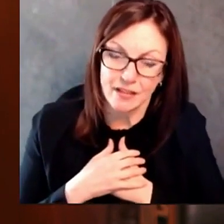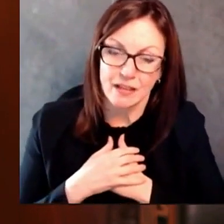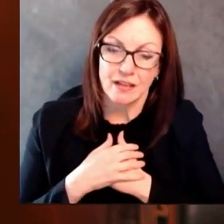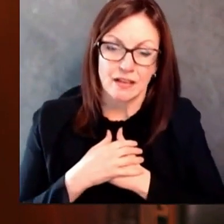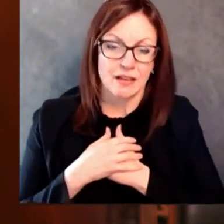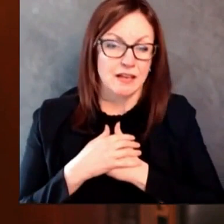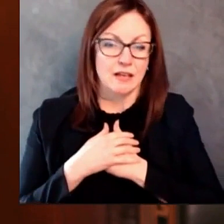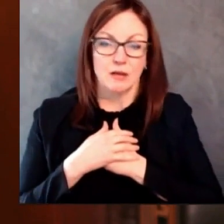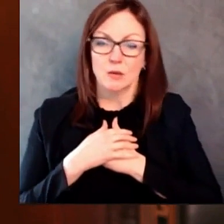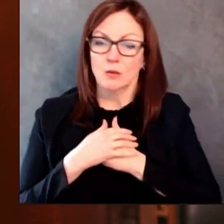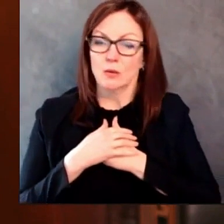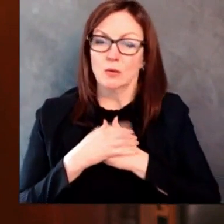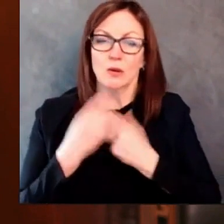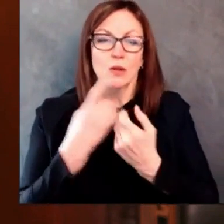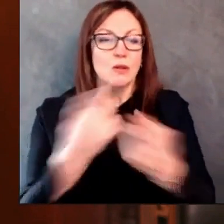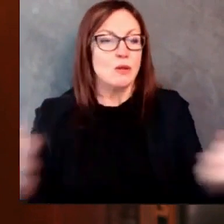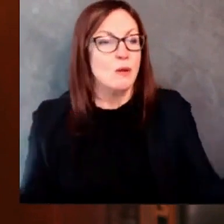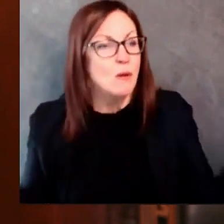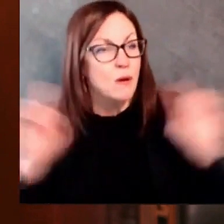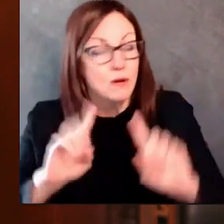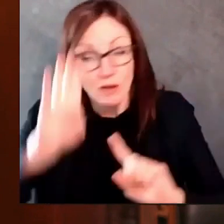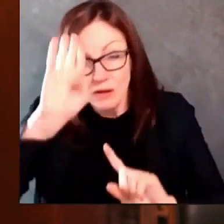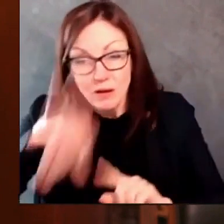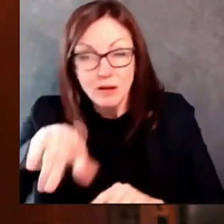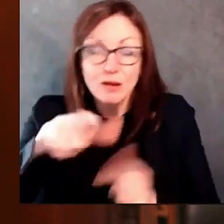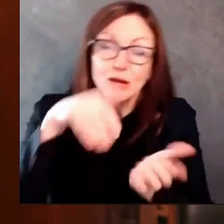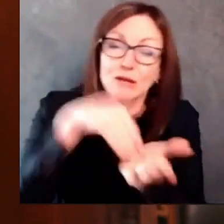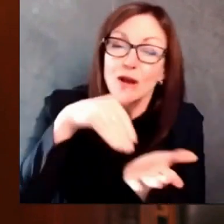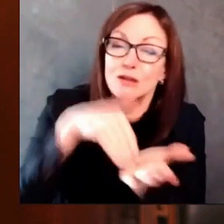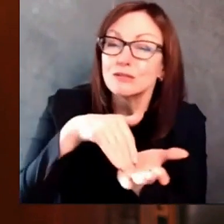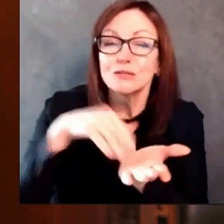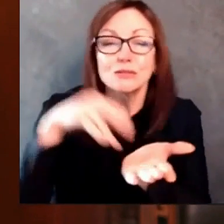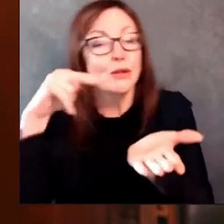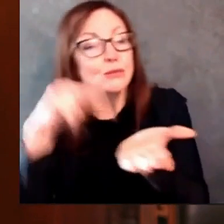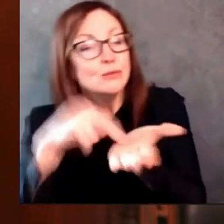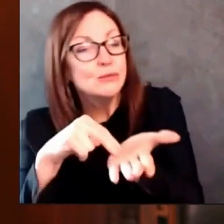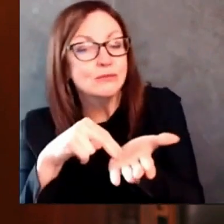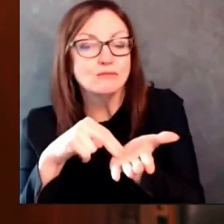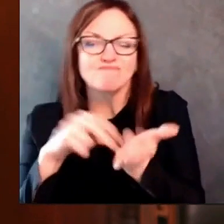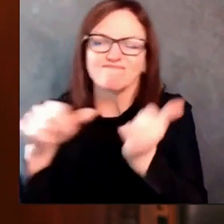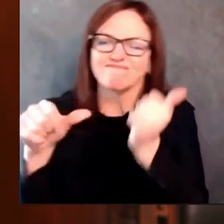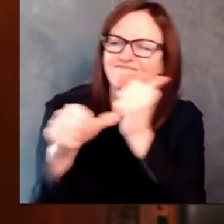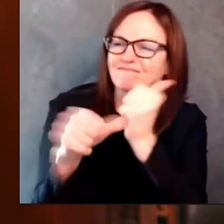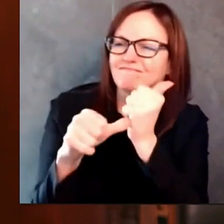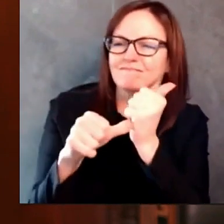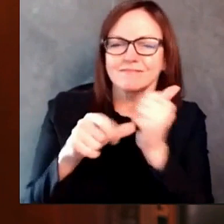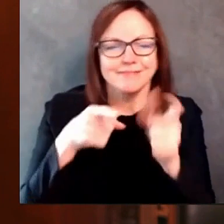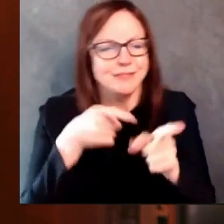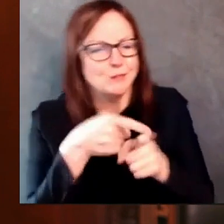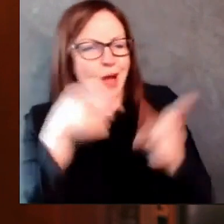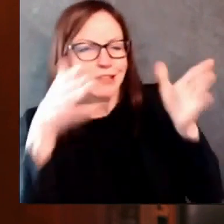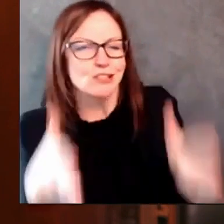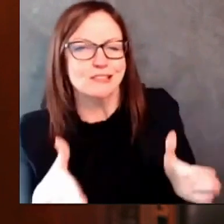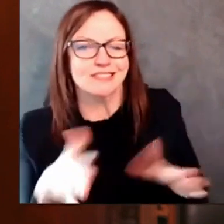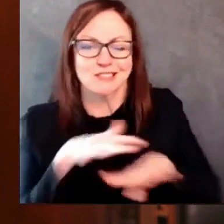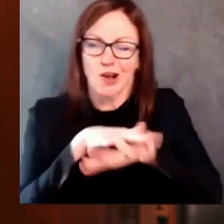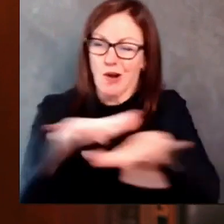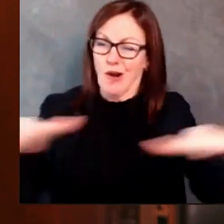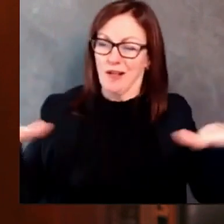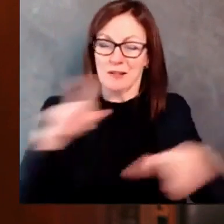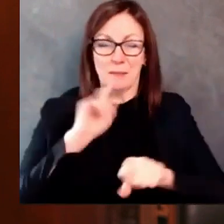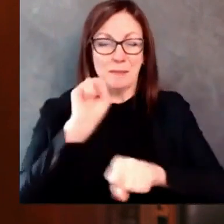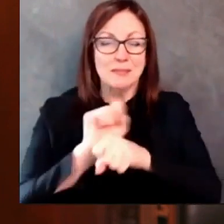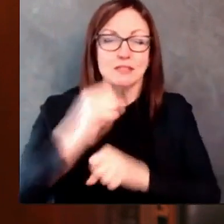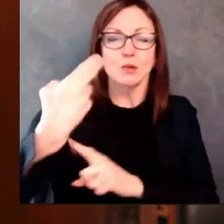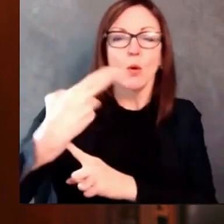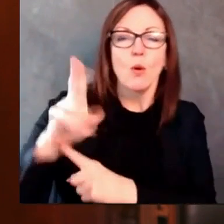to quarantine at home because they have symptoms themselves or were exposed. In a state where we